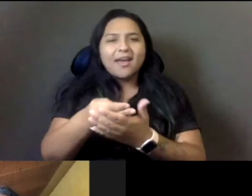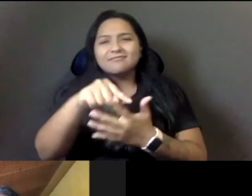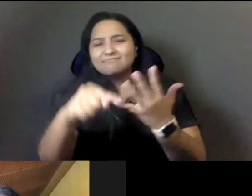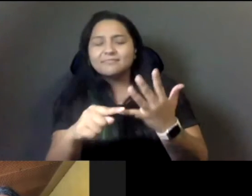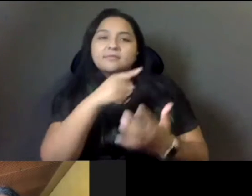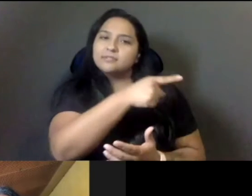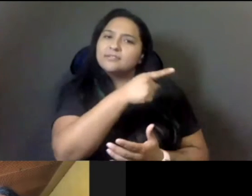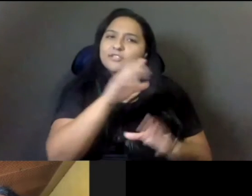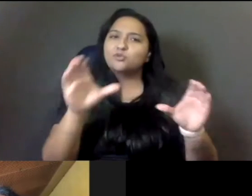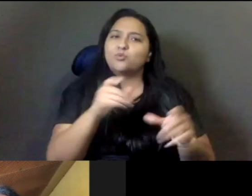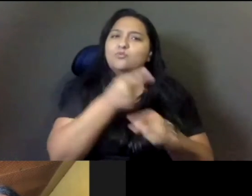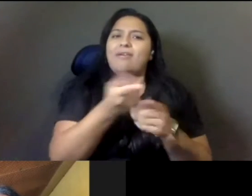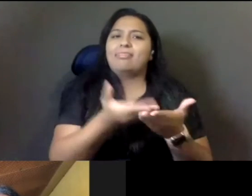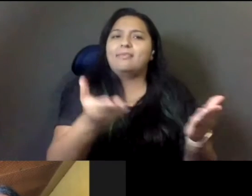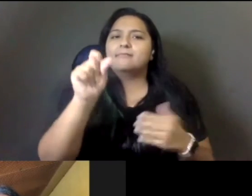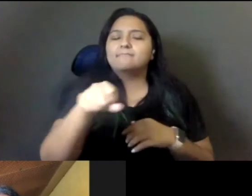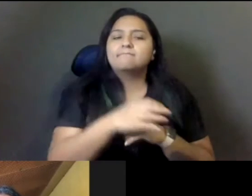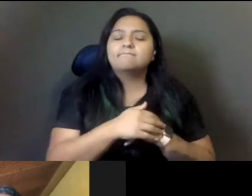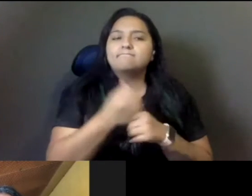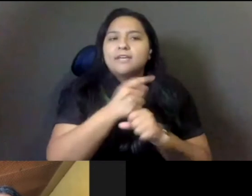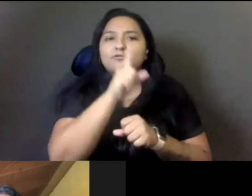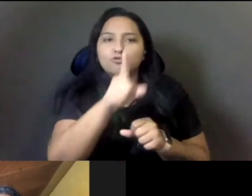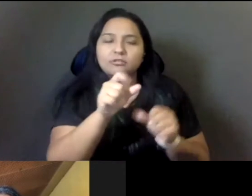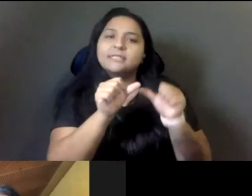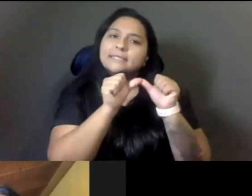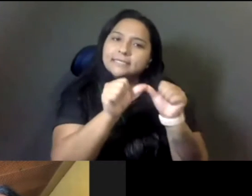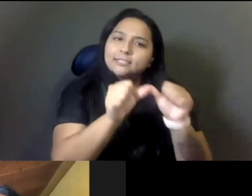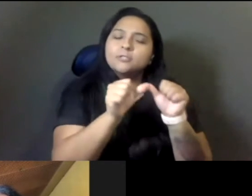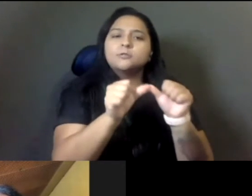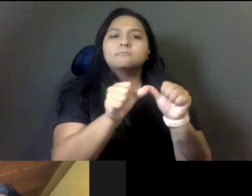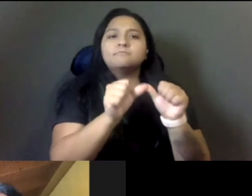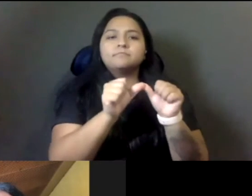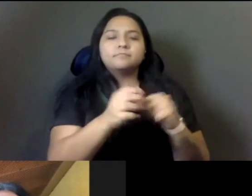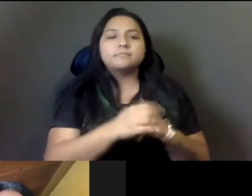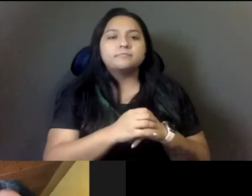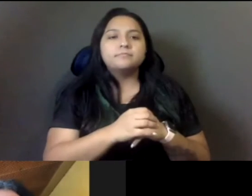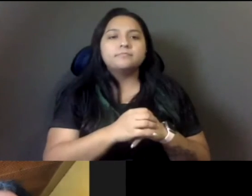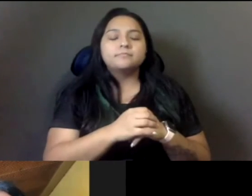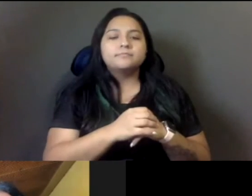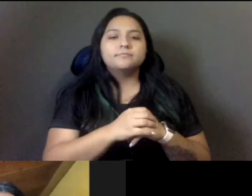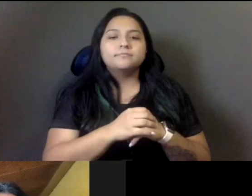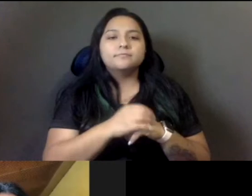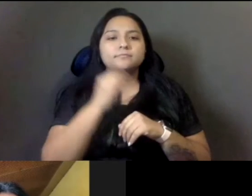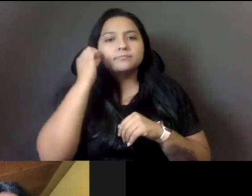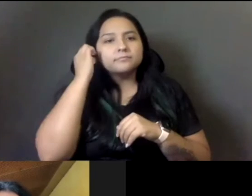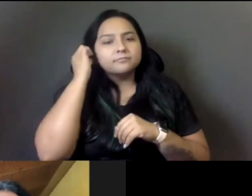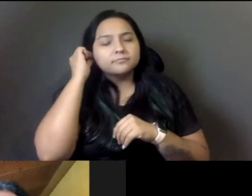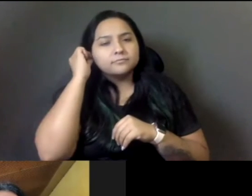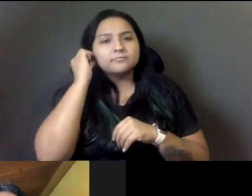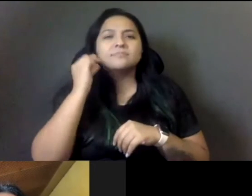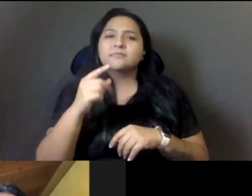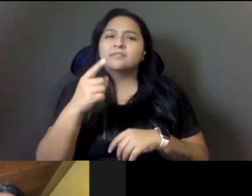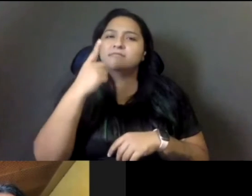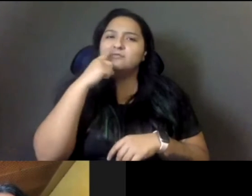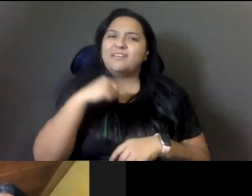want to make sure, uh, that we can continue to fight and I will, I do want to say that, um, for me, it's very important that, um, we communicate